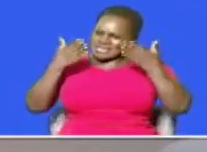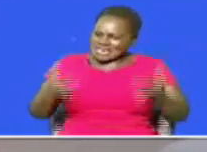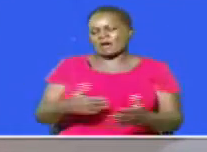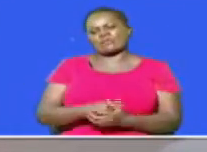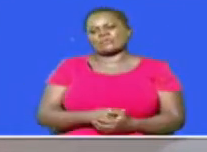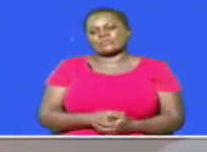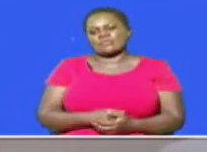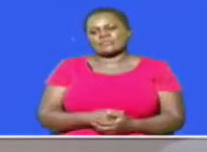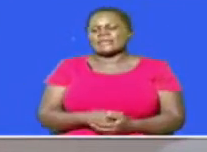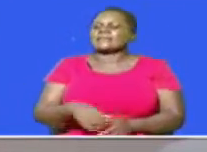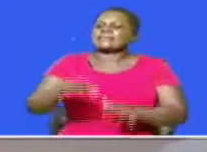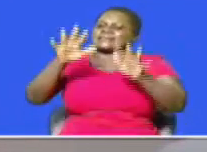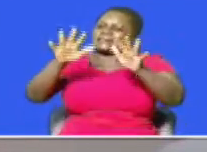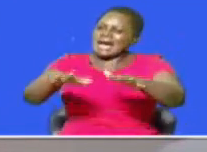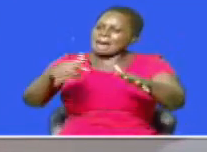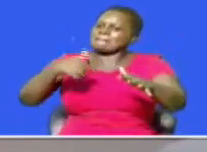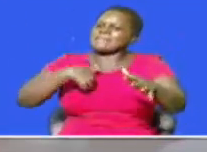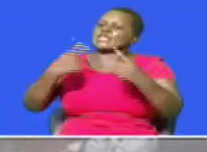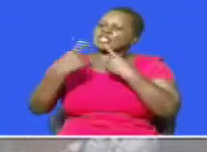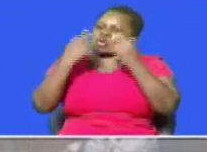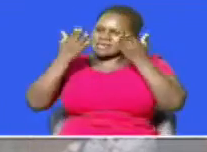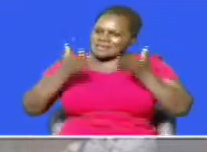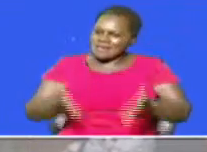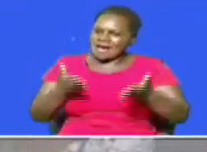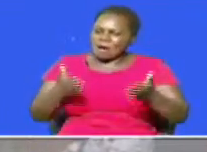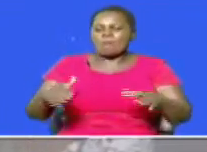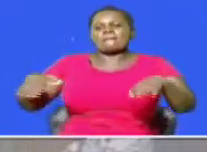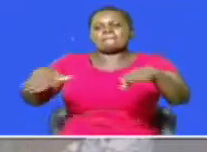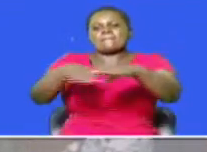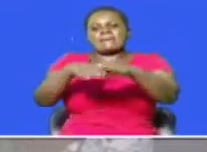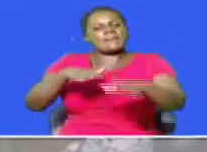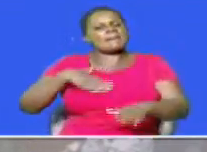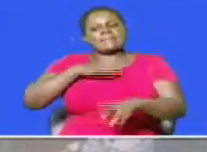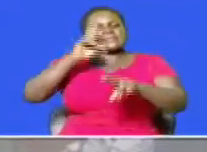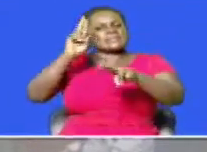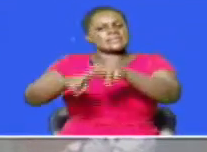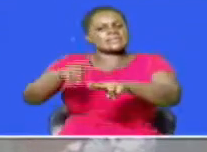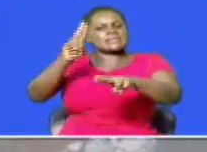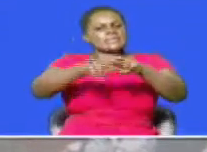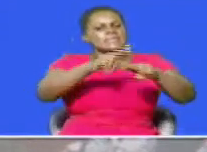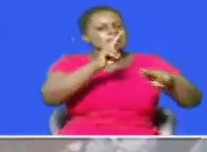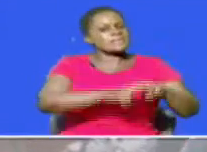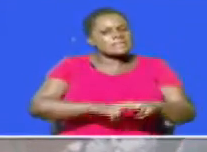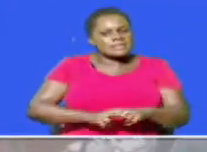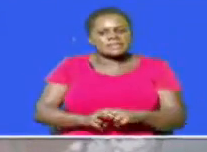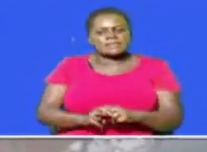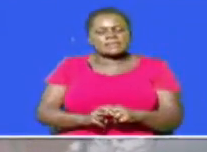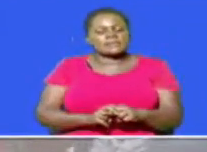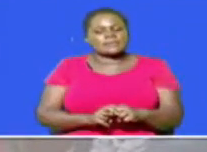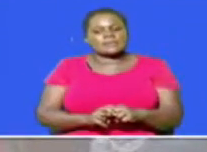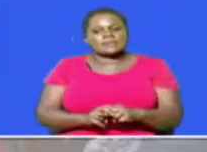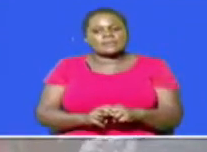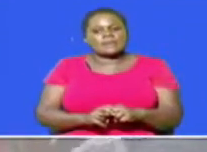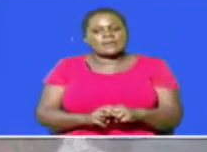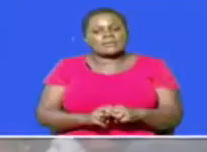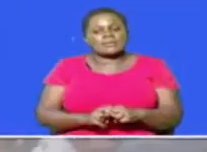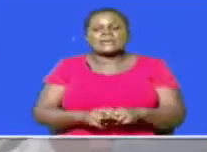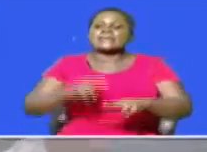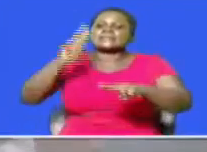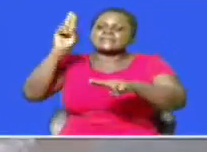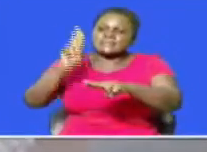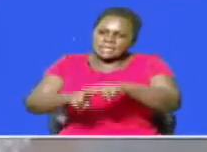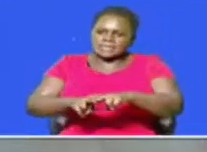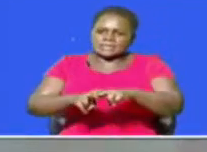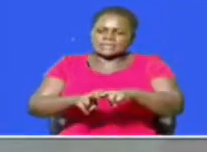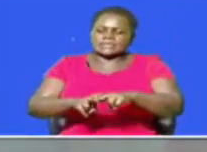just keep quiet i'm the one who's speaking members please take your seats take your